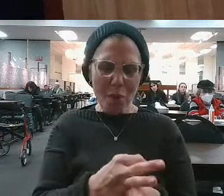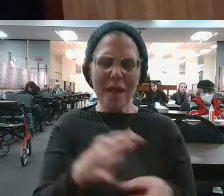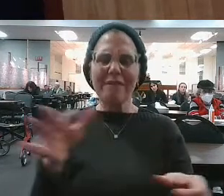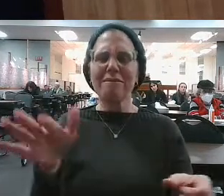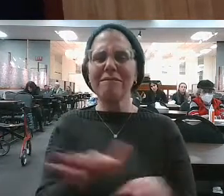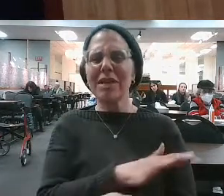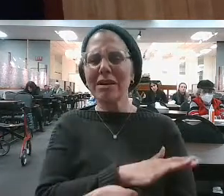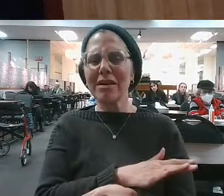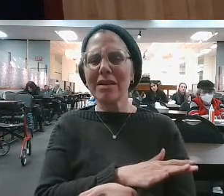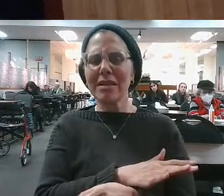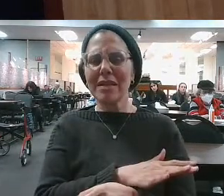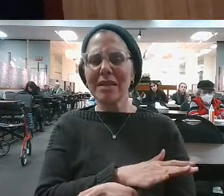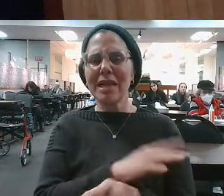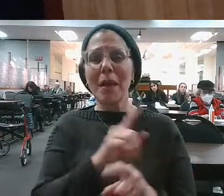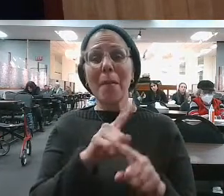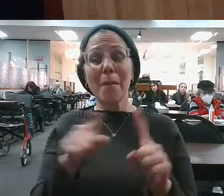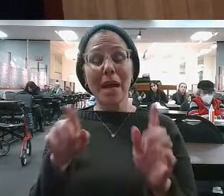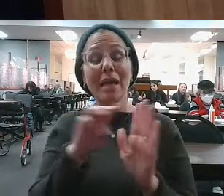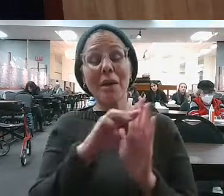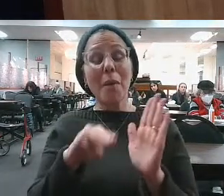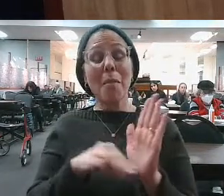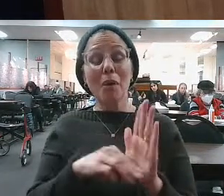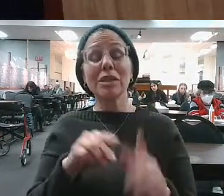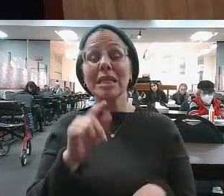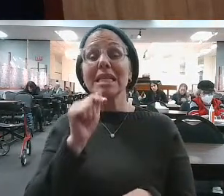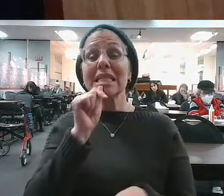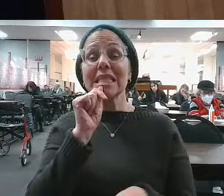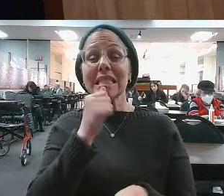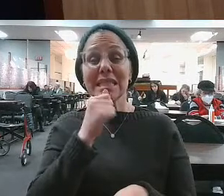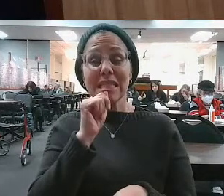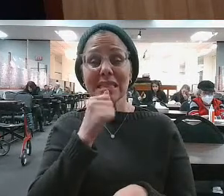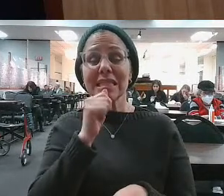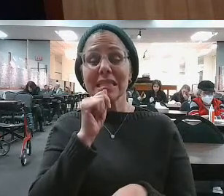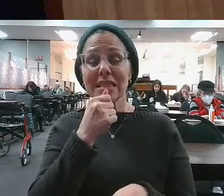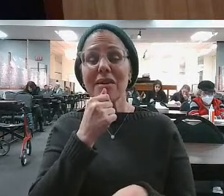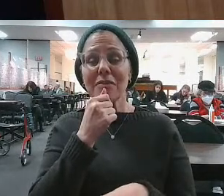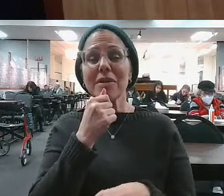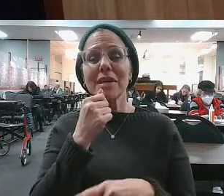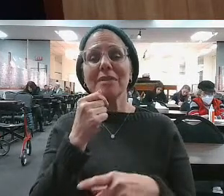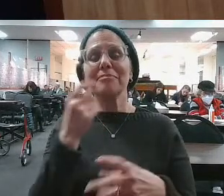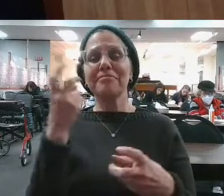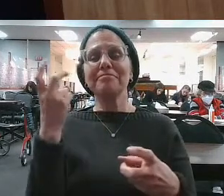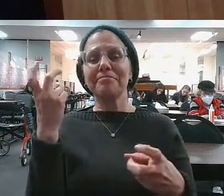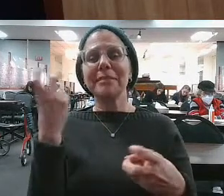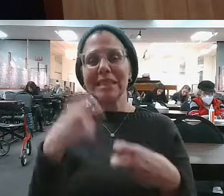Moshe Rabbeinu suffered adversity his entire life.